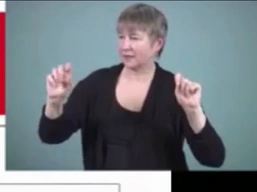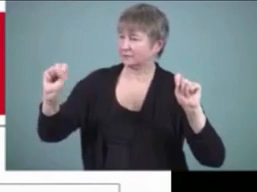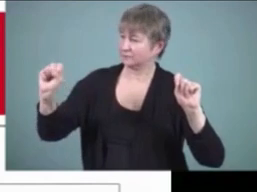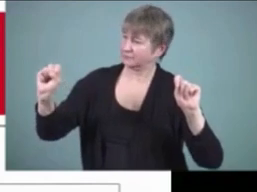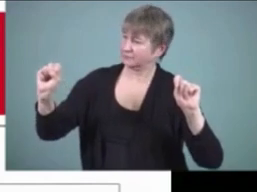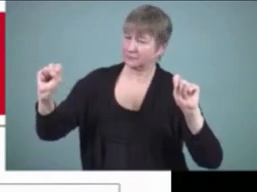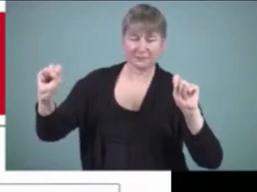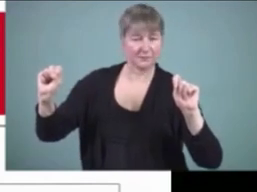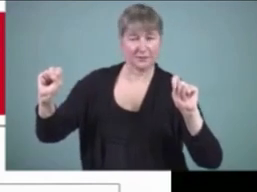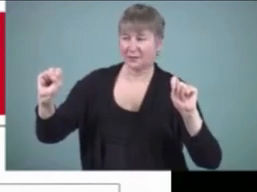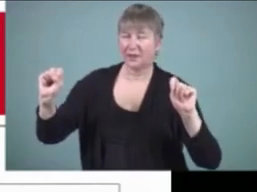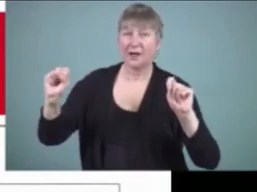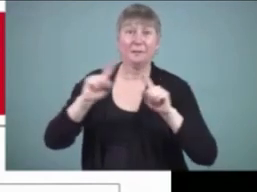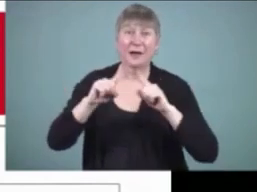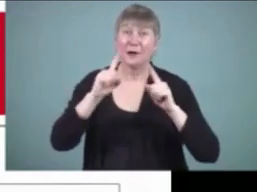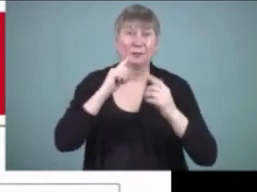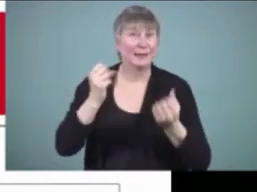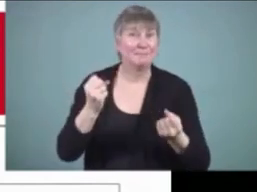plurals have these many